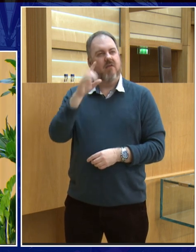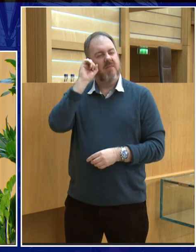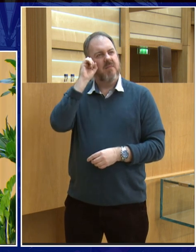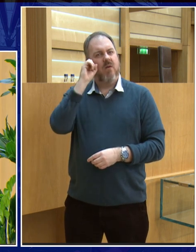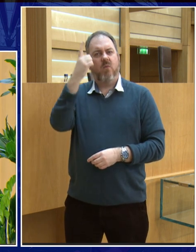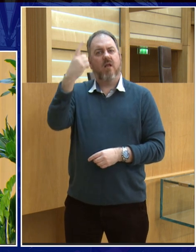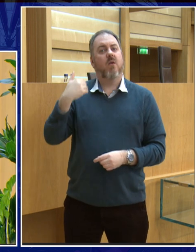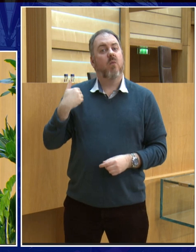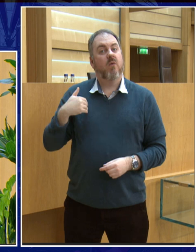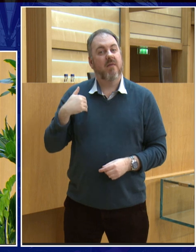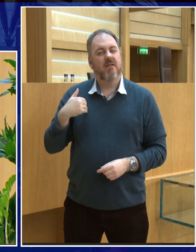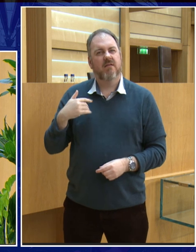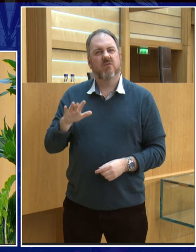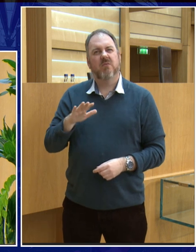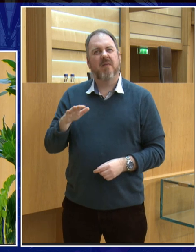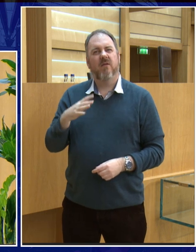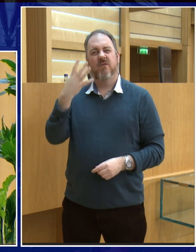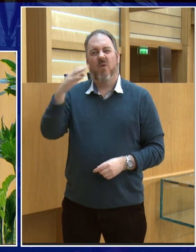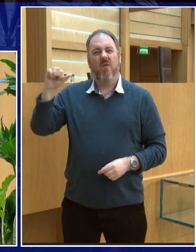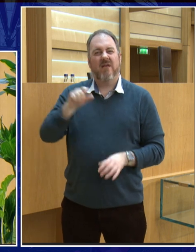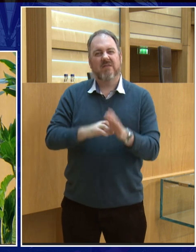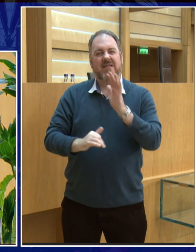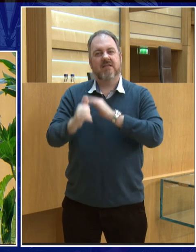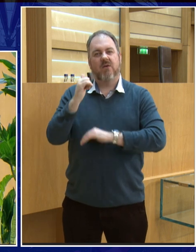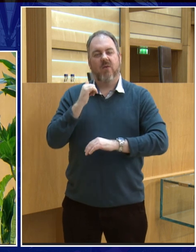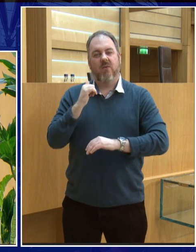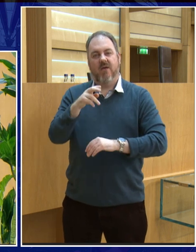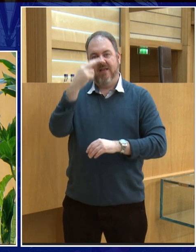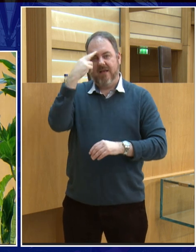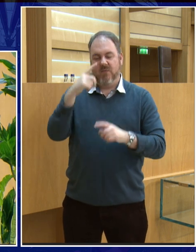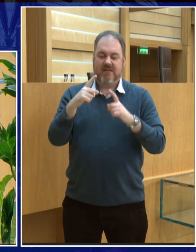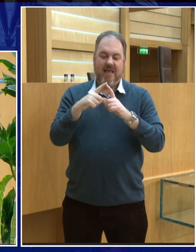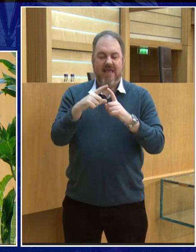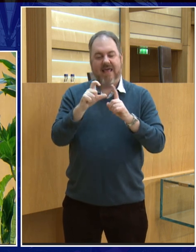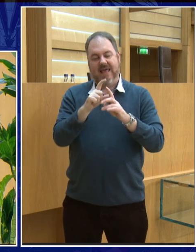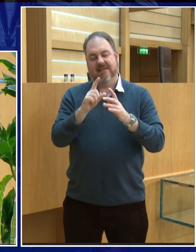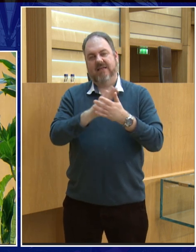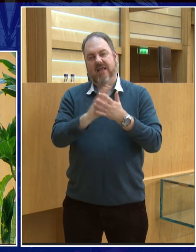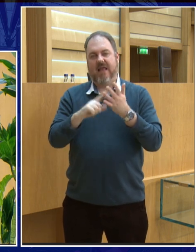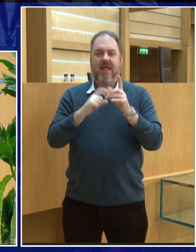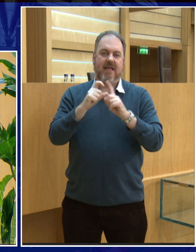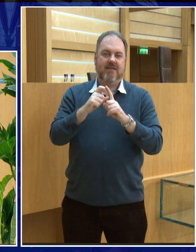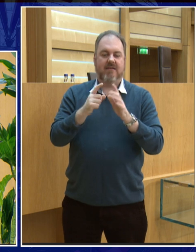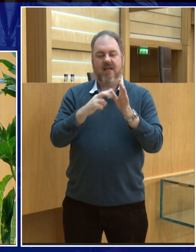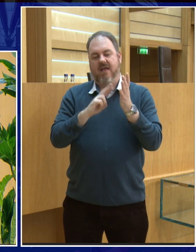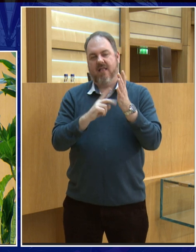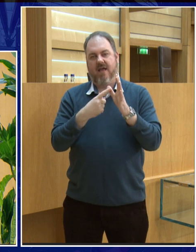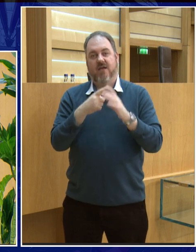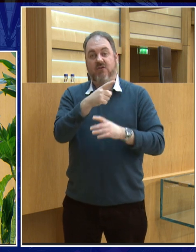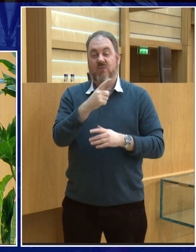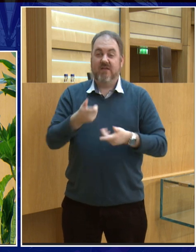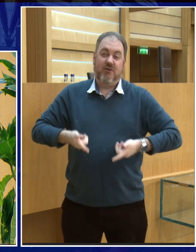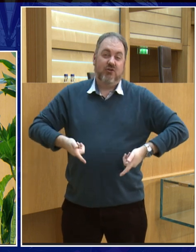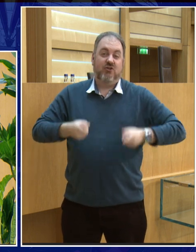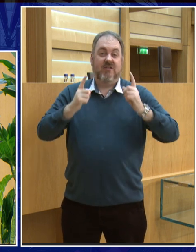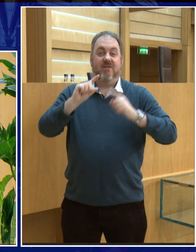I think 4,000 years ago, and her name was Et-Hedu-Anna, and she was the chief moon goddess